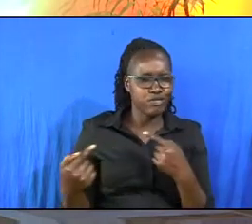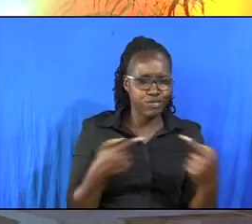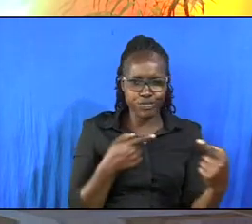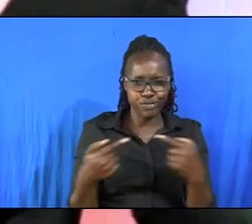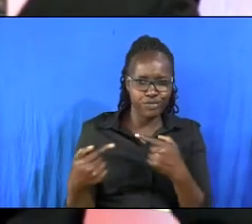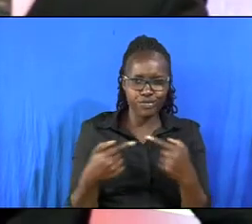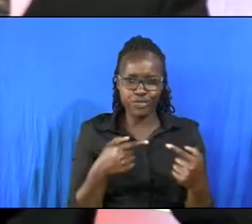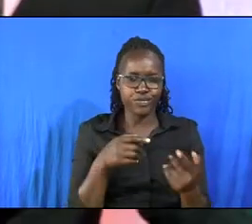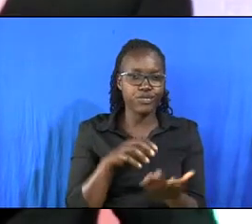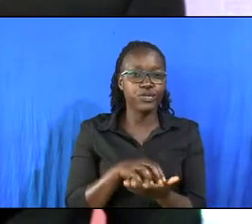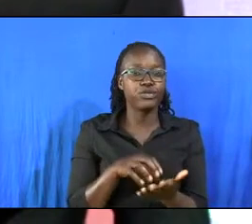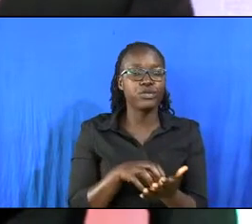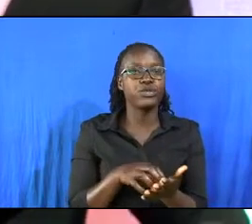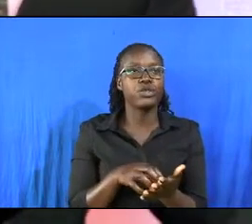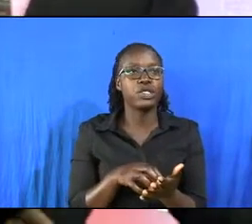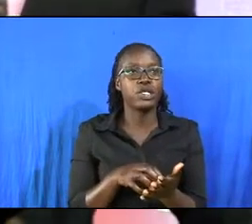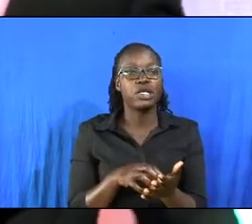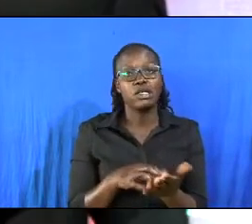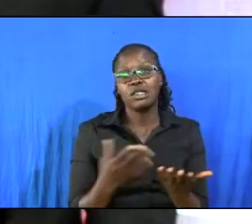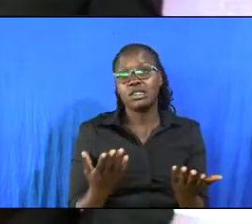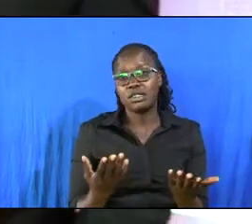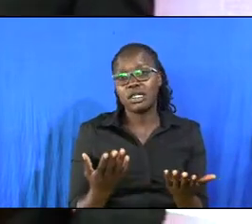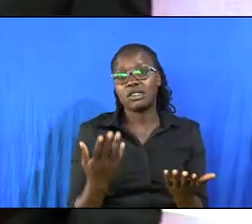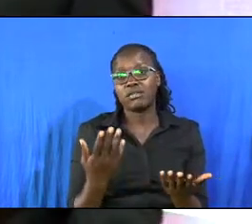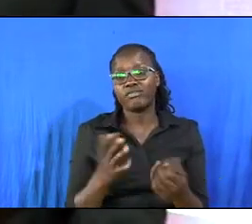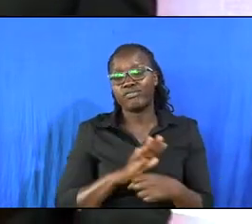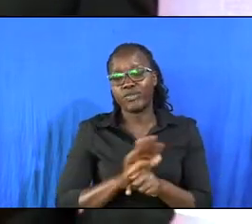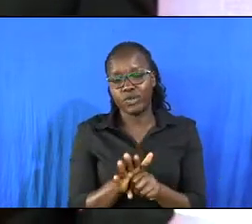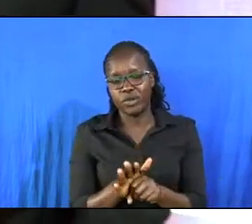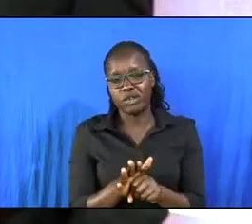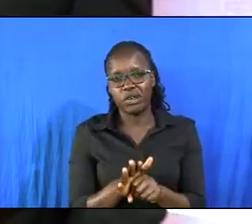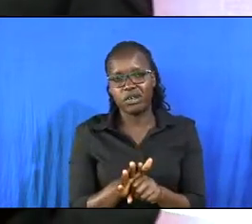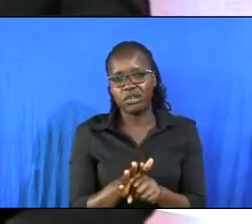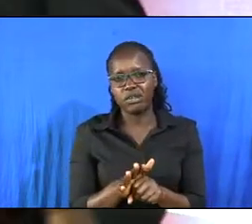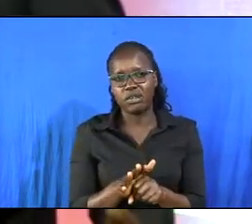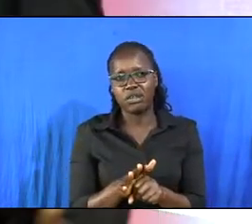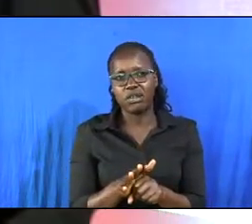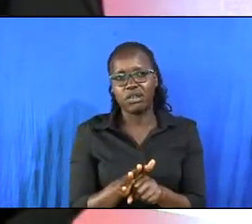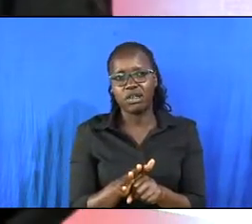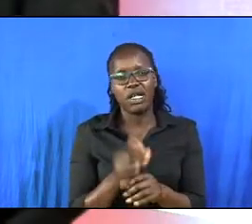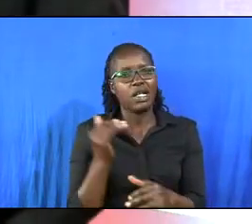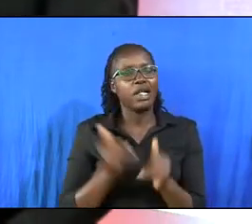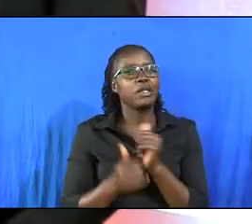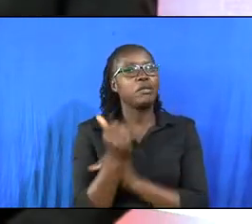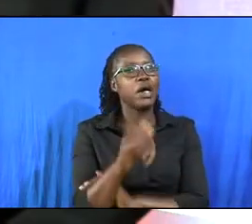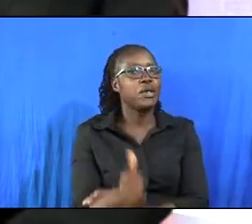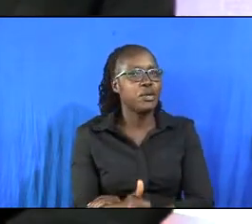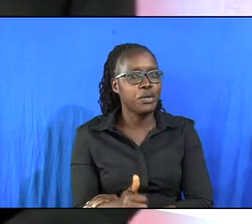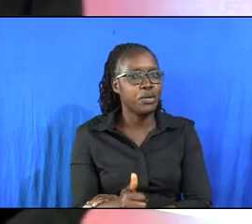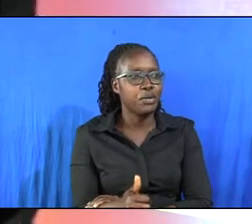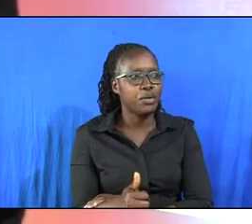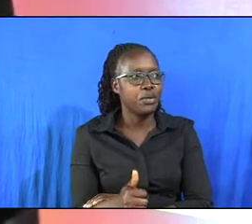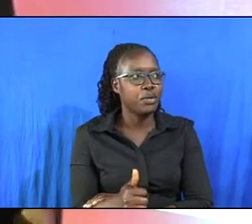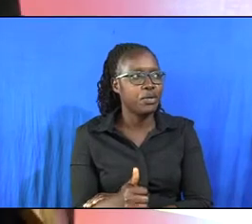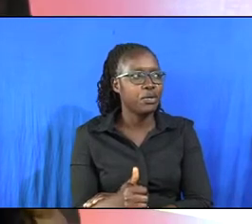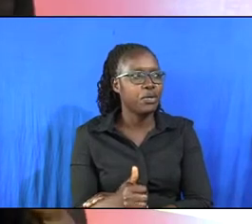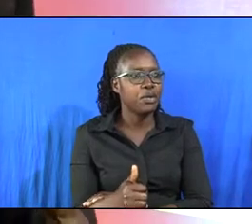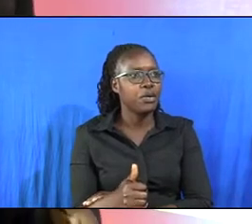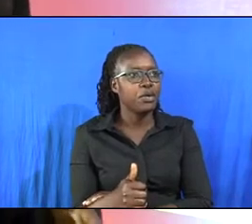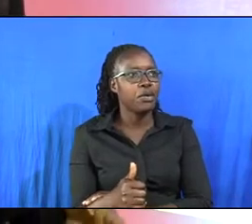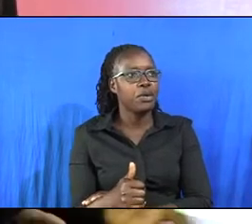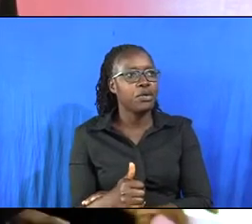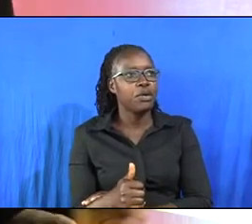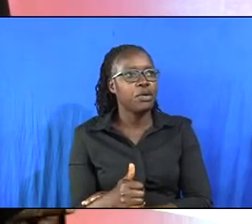just from we're just from corona which is not yet ended and we